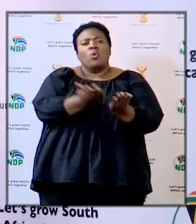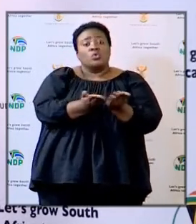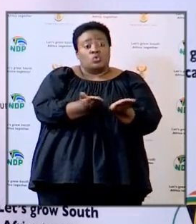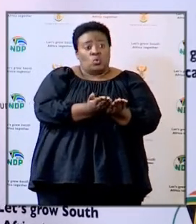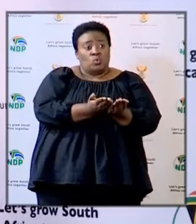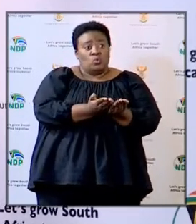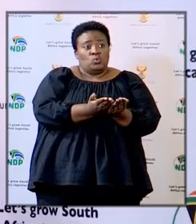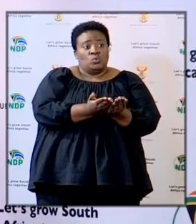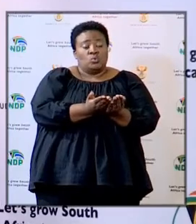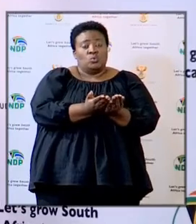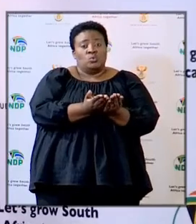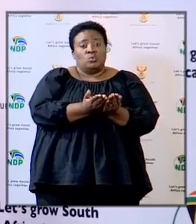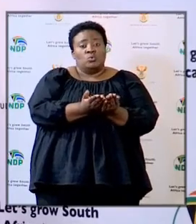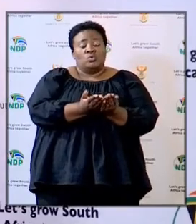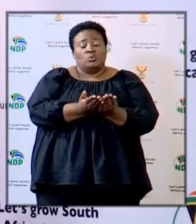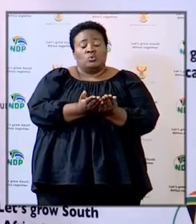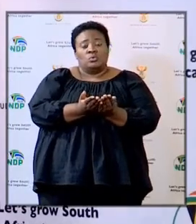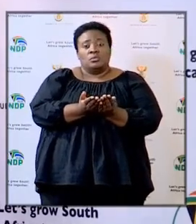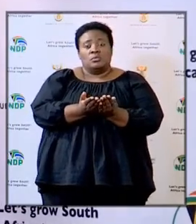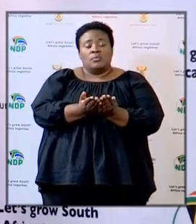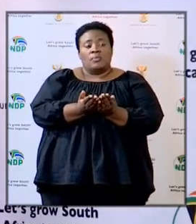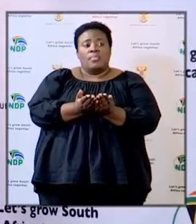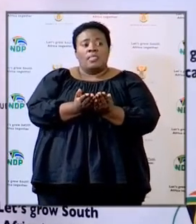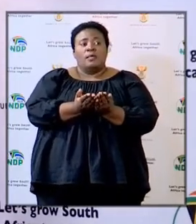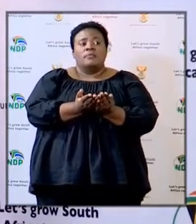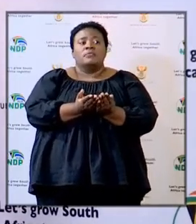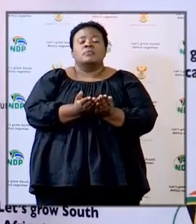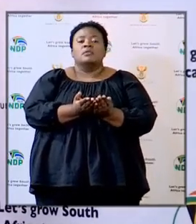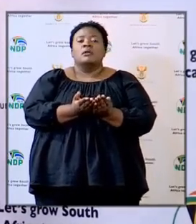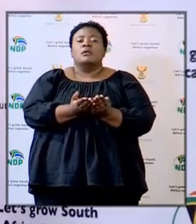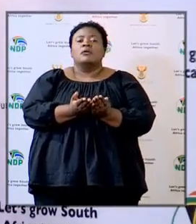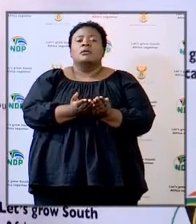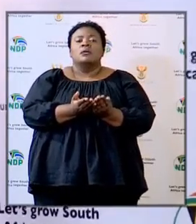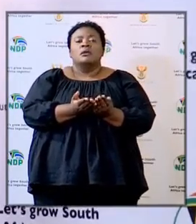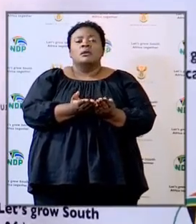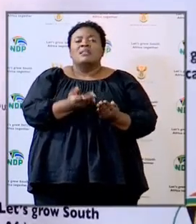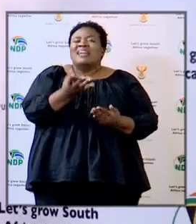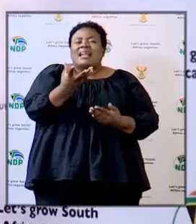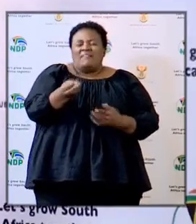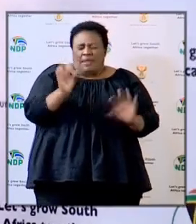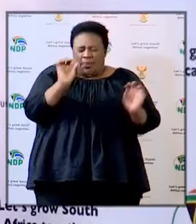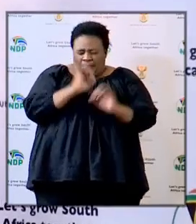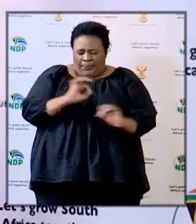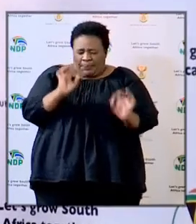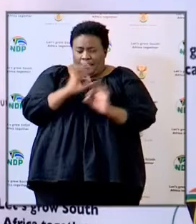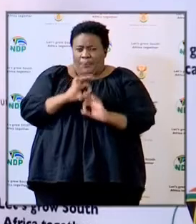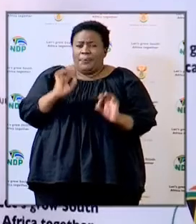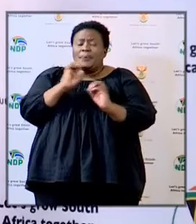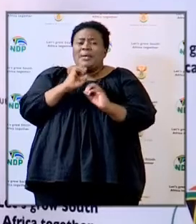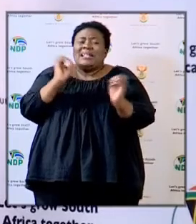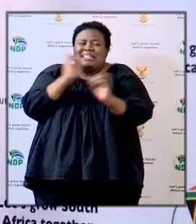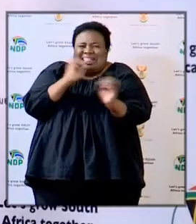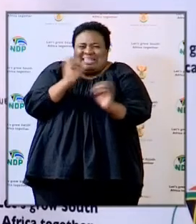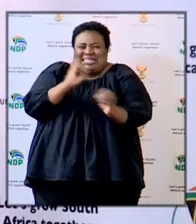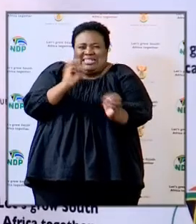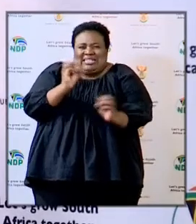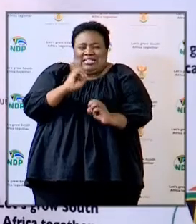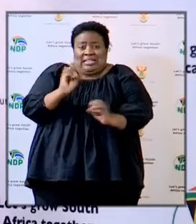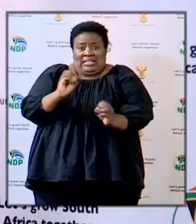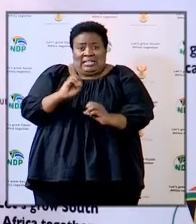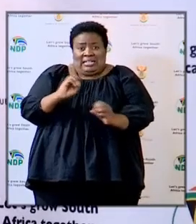schools that have no as as a critical factor that have nothing whatsoever